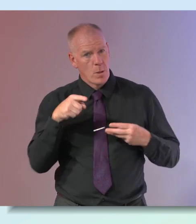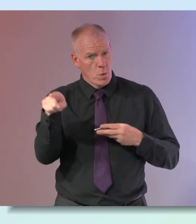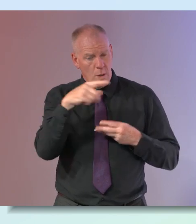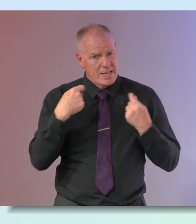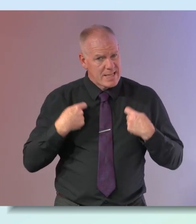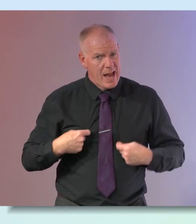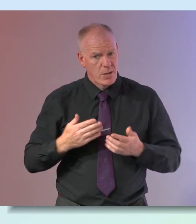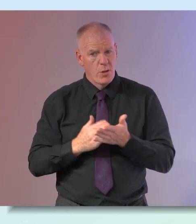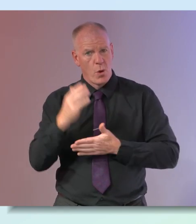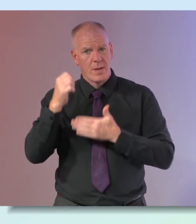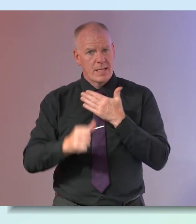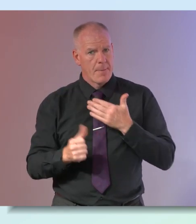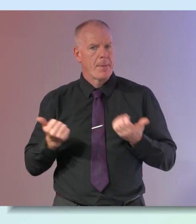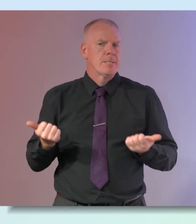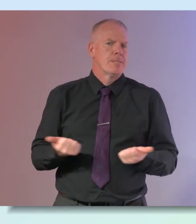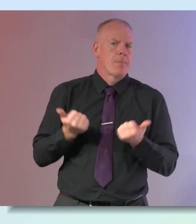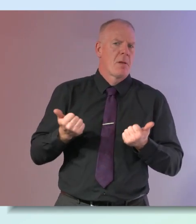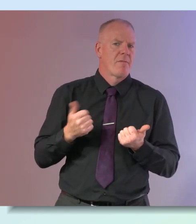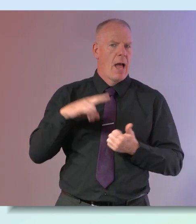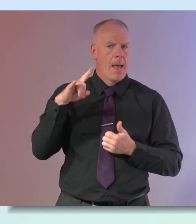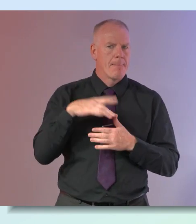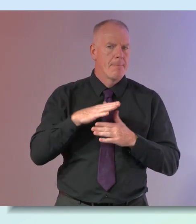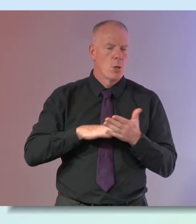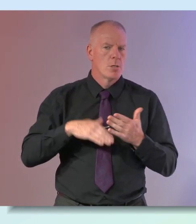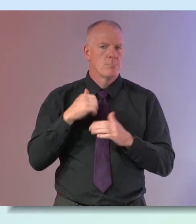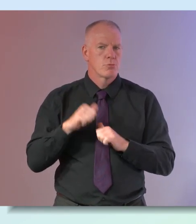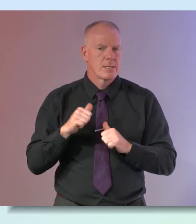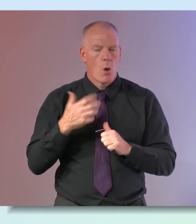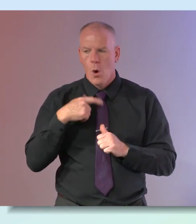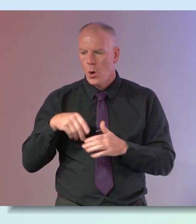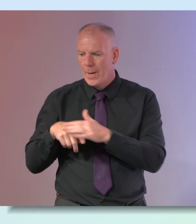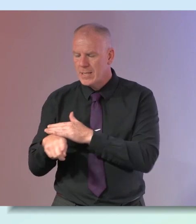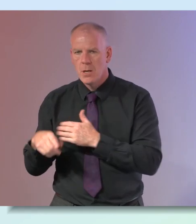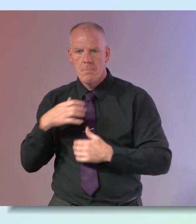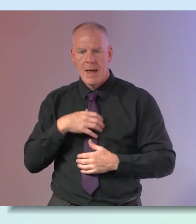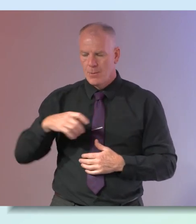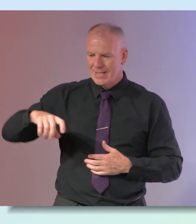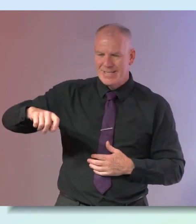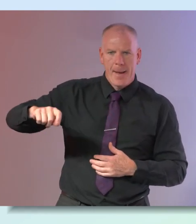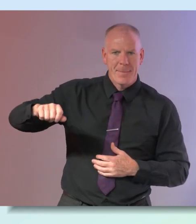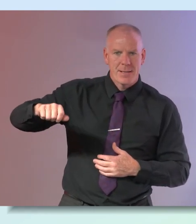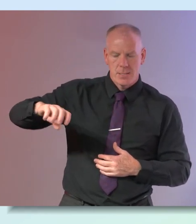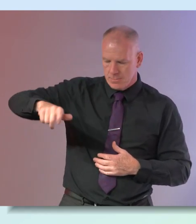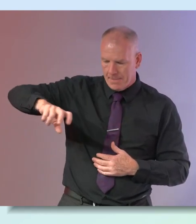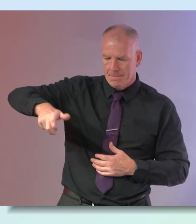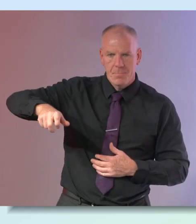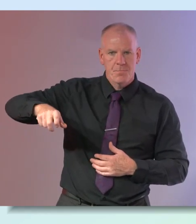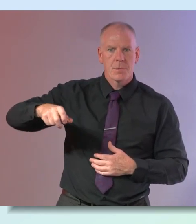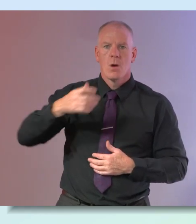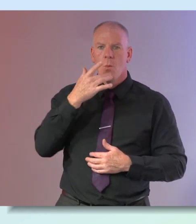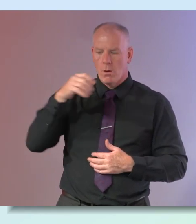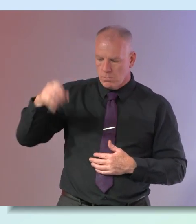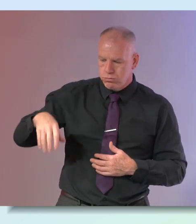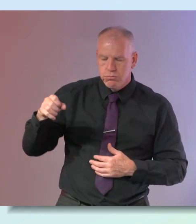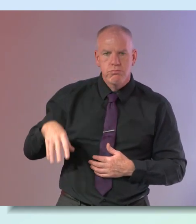very tired during the day that this may be a symptom or if you go into the bathroom and you turn on a tap this is the only way i can explain it the flow and sensation